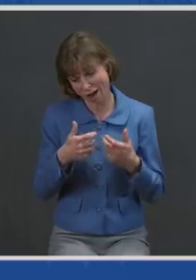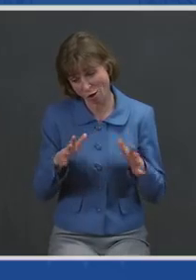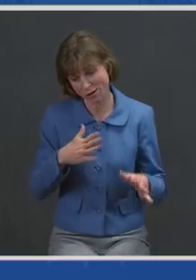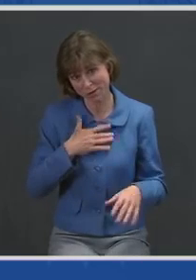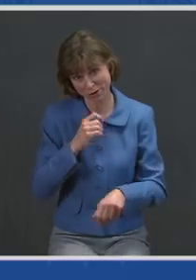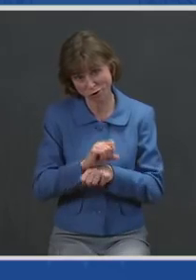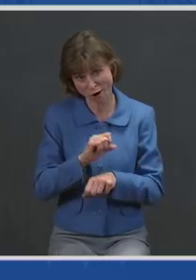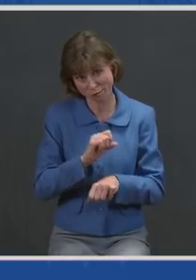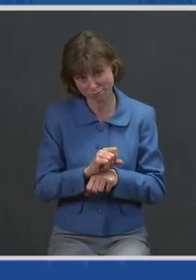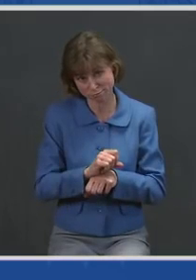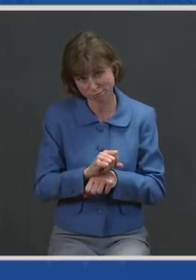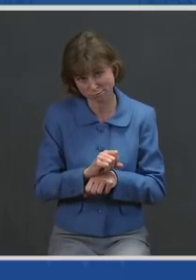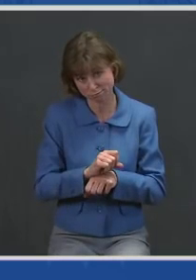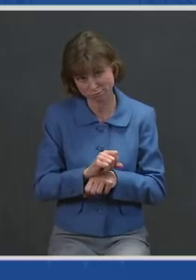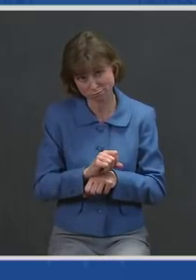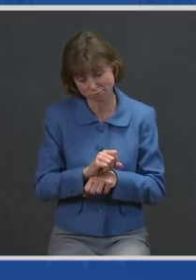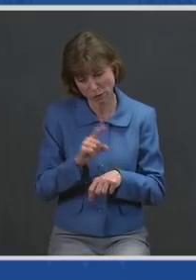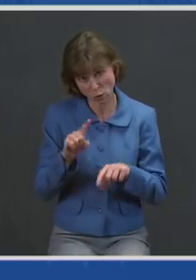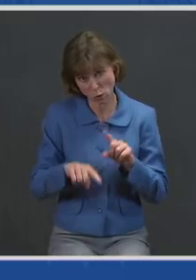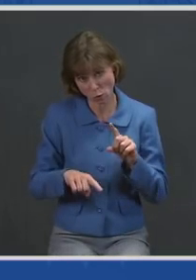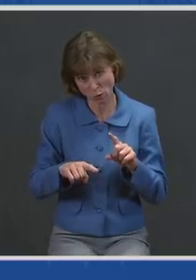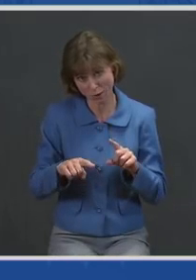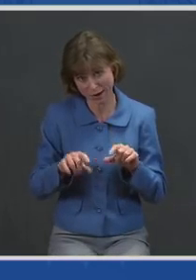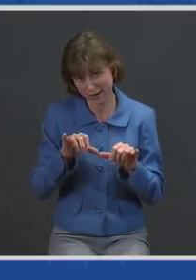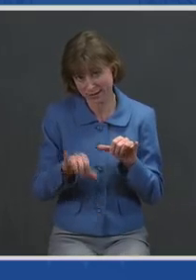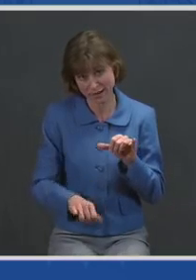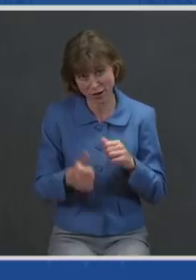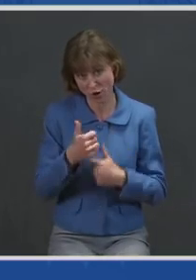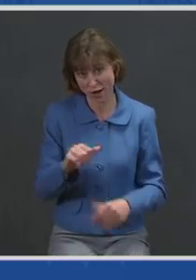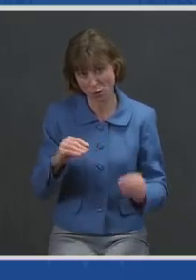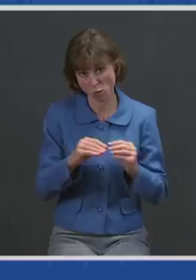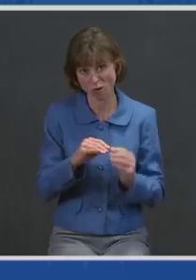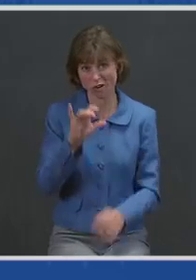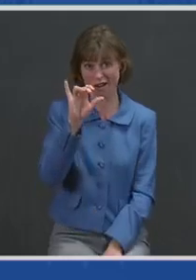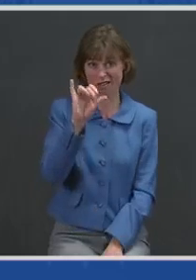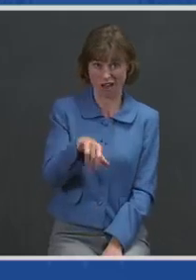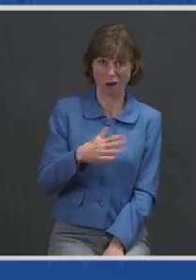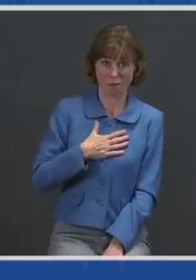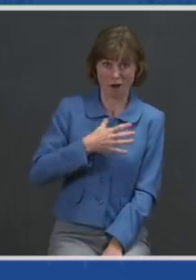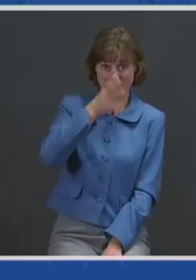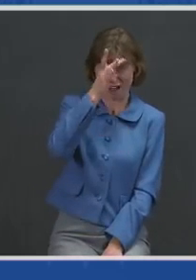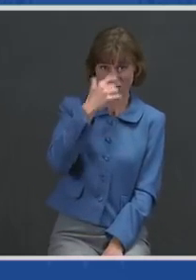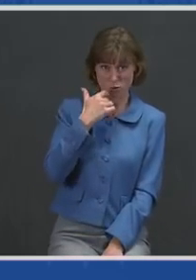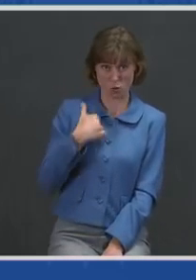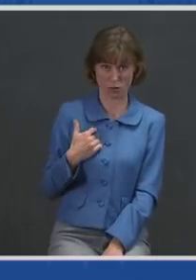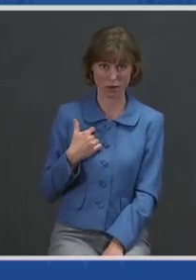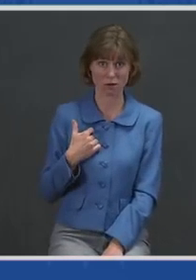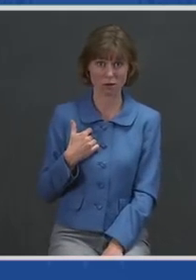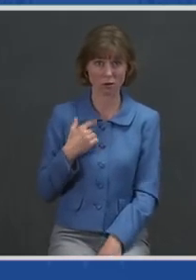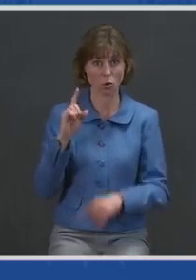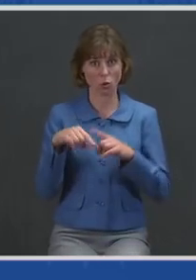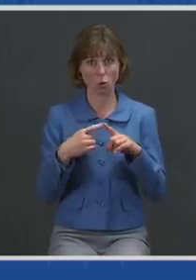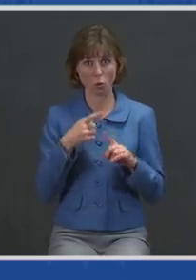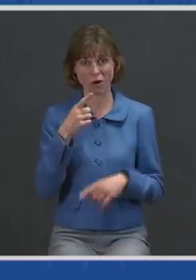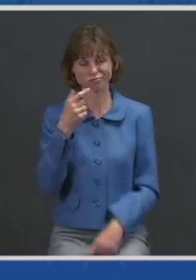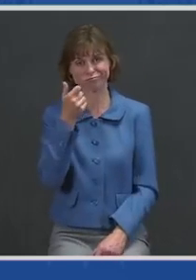can't be here anymore. Like my dad told me when he lost his job in Scranton,